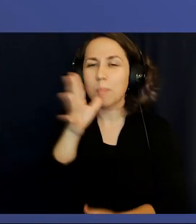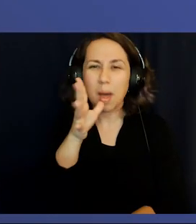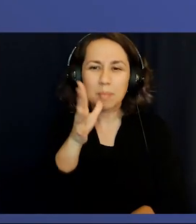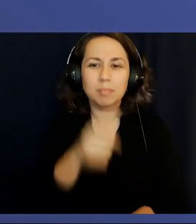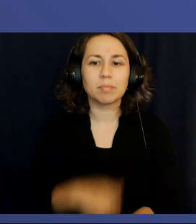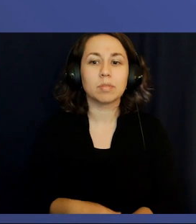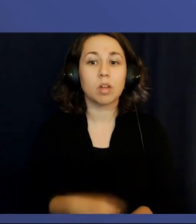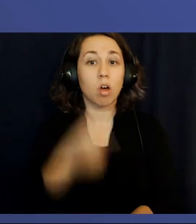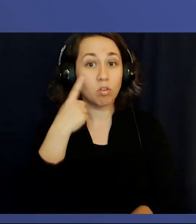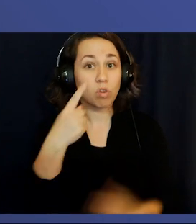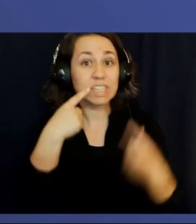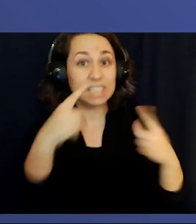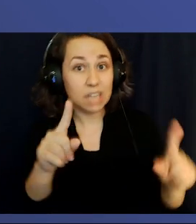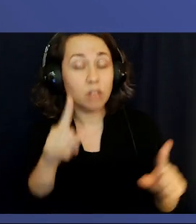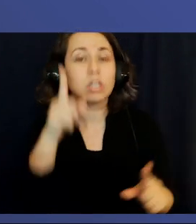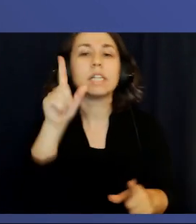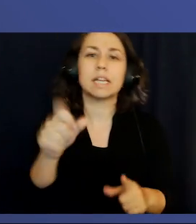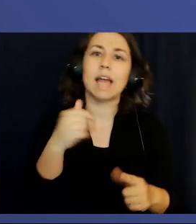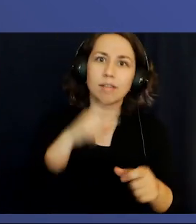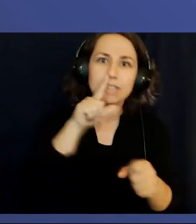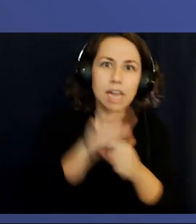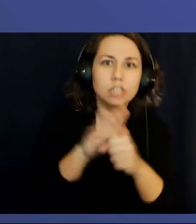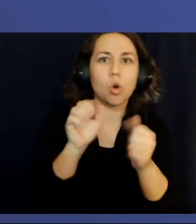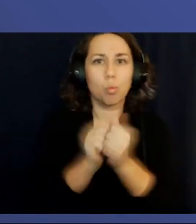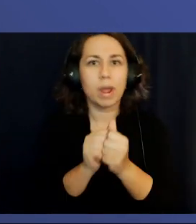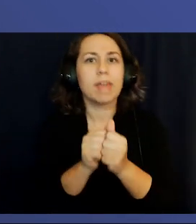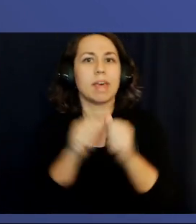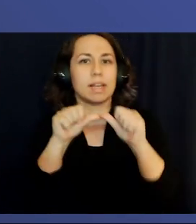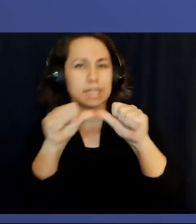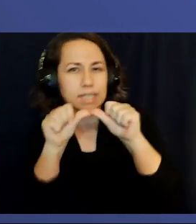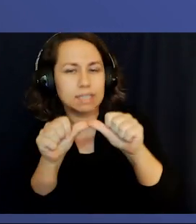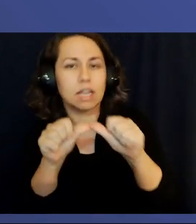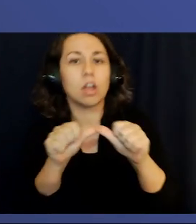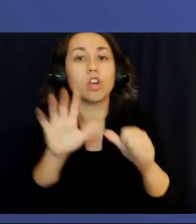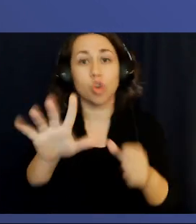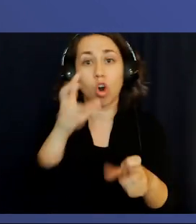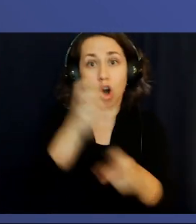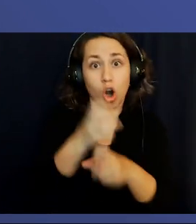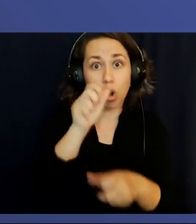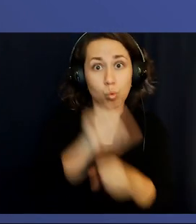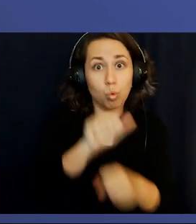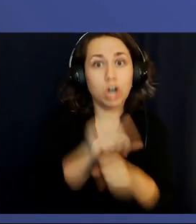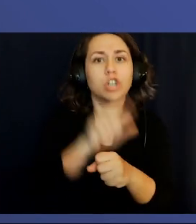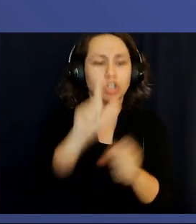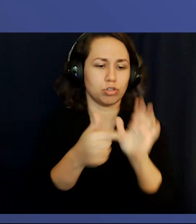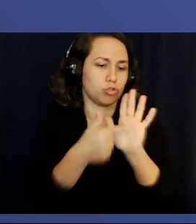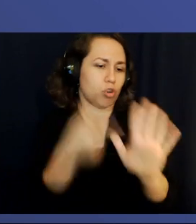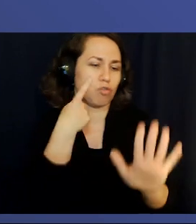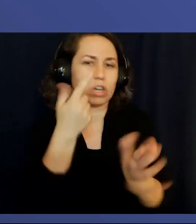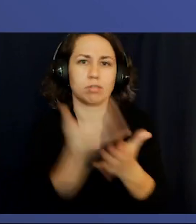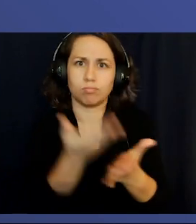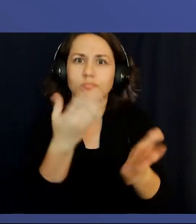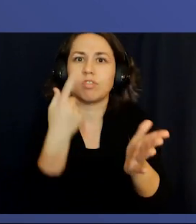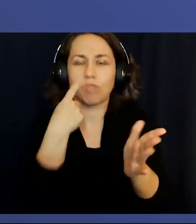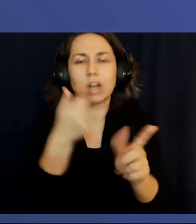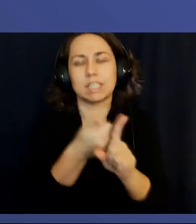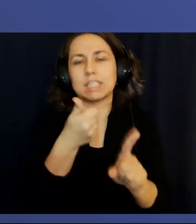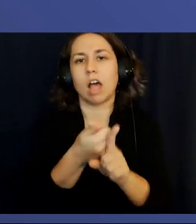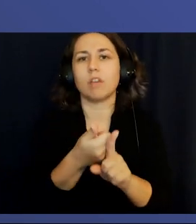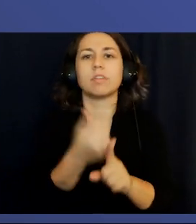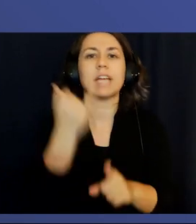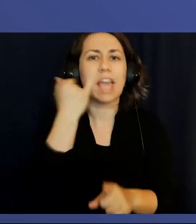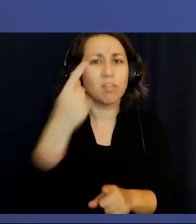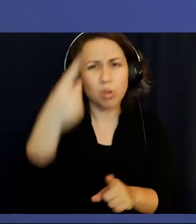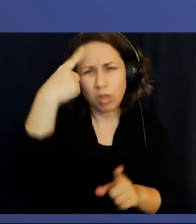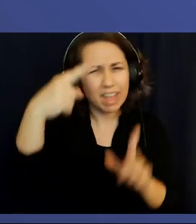To be successful, the very first thing you need to have is dedication with consistency. Let your hard work speak for itself and learn from your mistakes. Being stuck